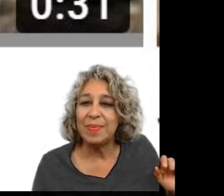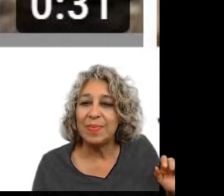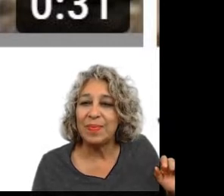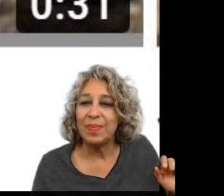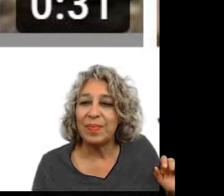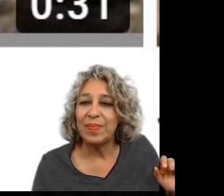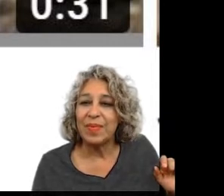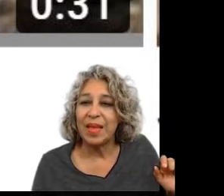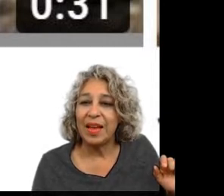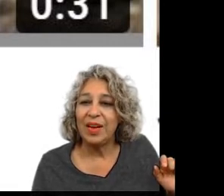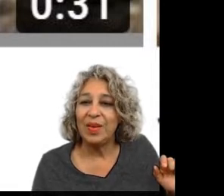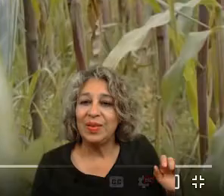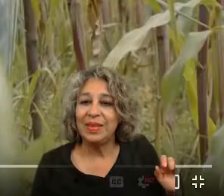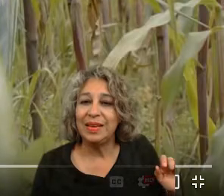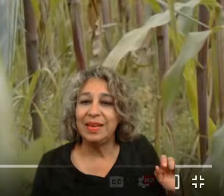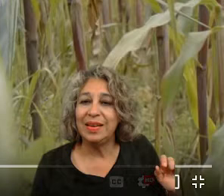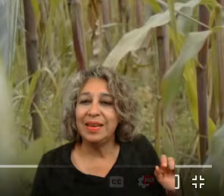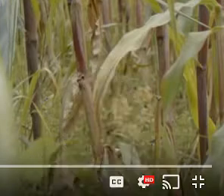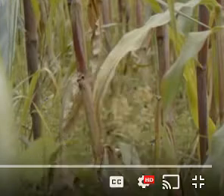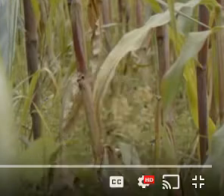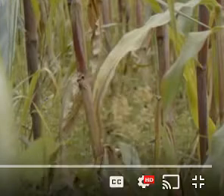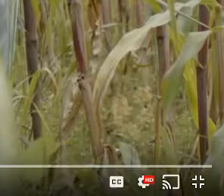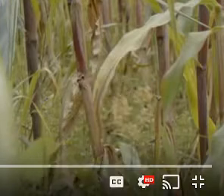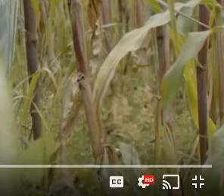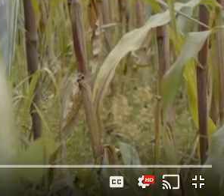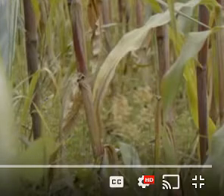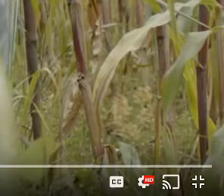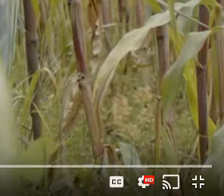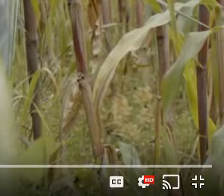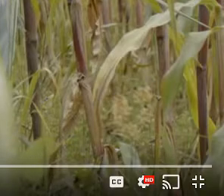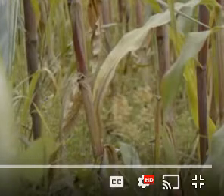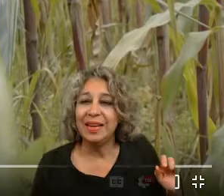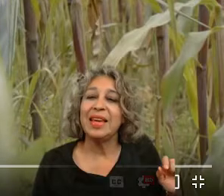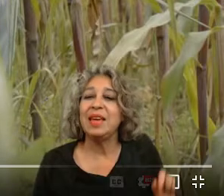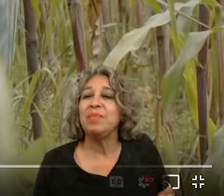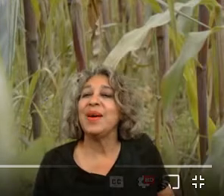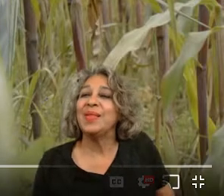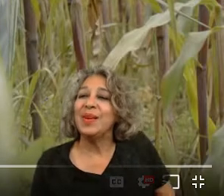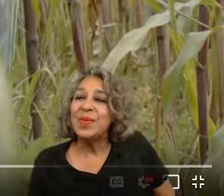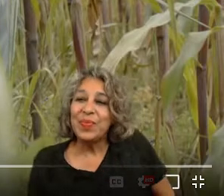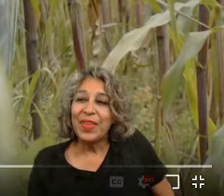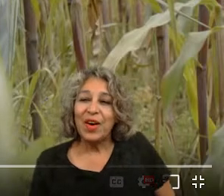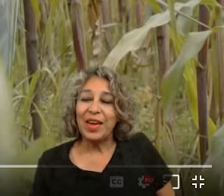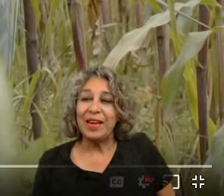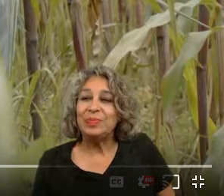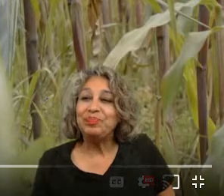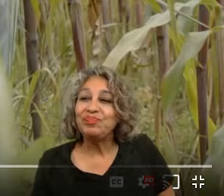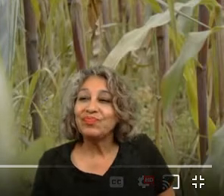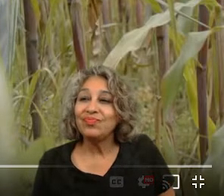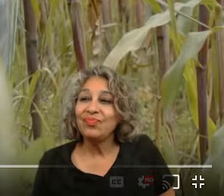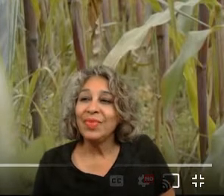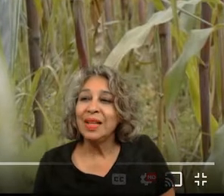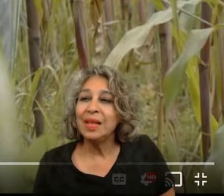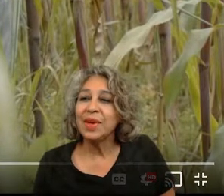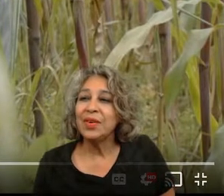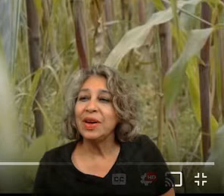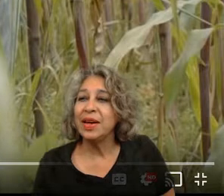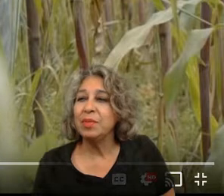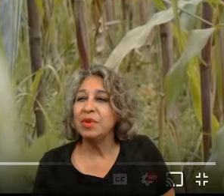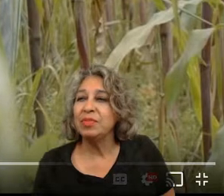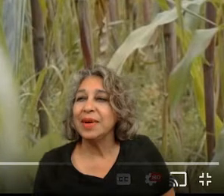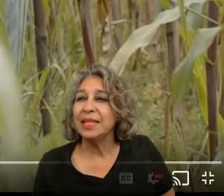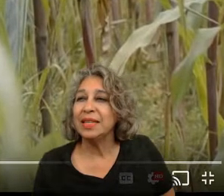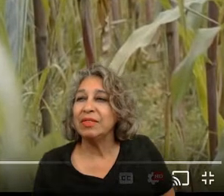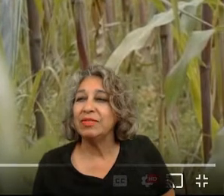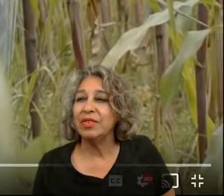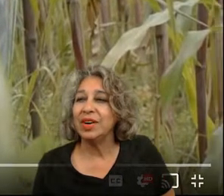hold on uh well we can keep me on there okay let me go ahead